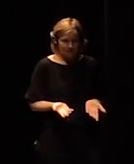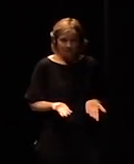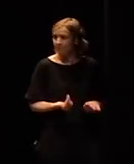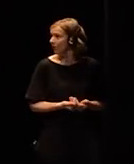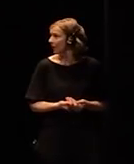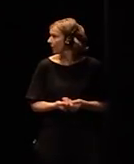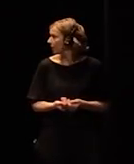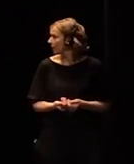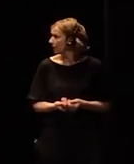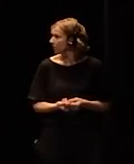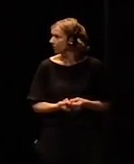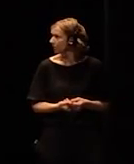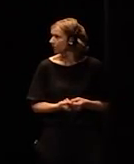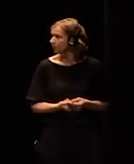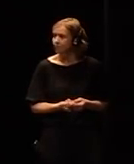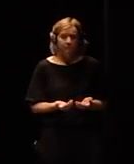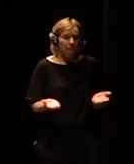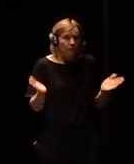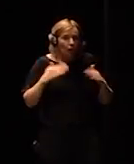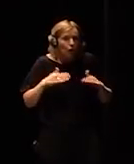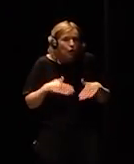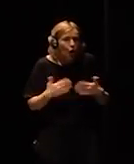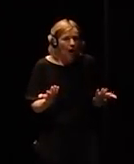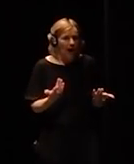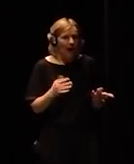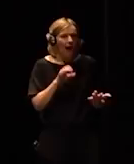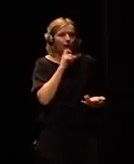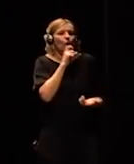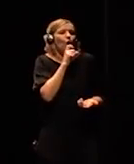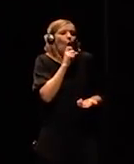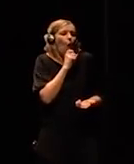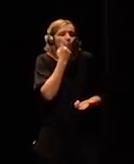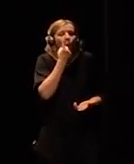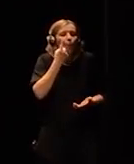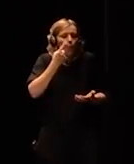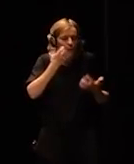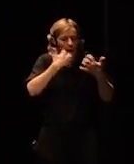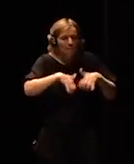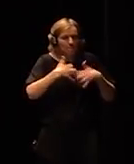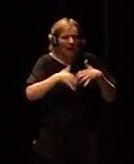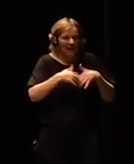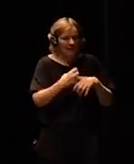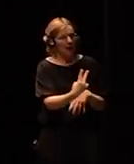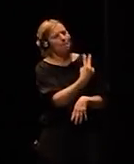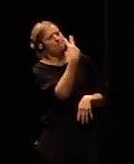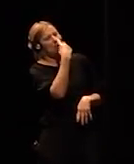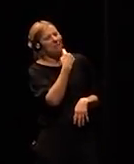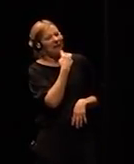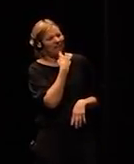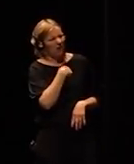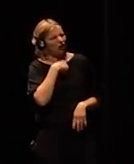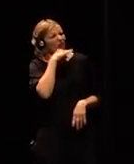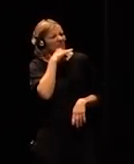machines don't exist and how can a machine that looks at my face and says Gert is angry the machine does